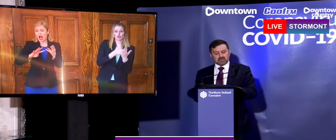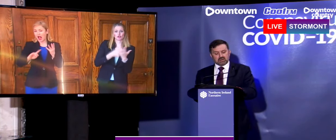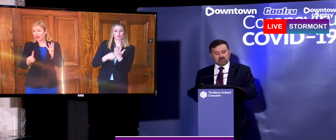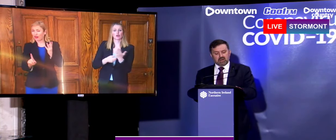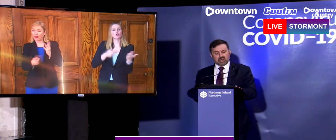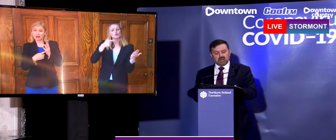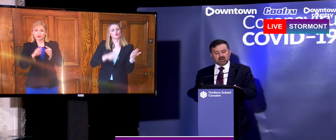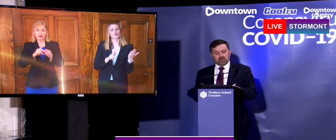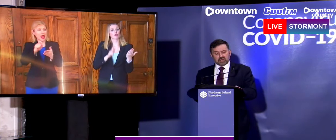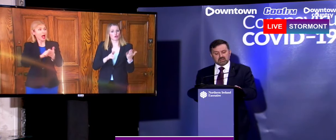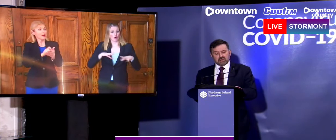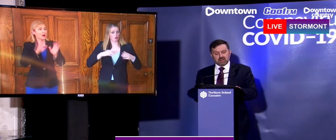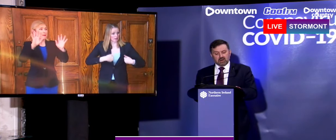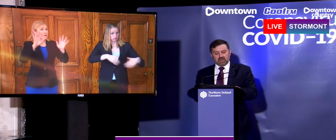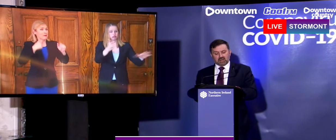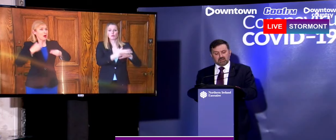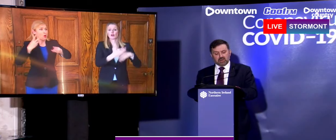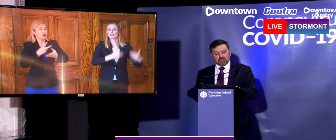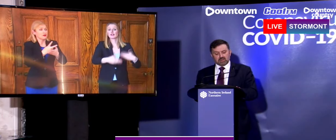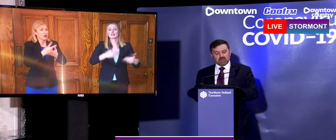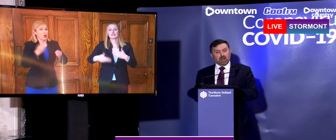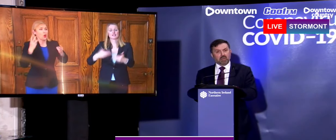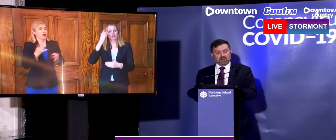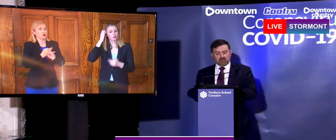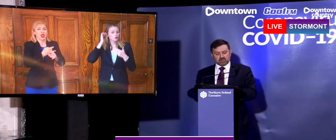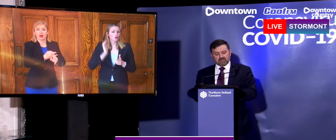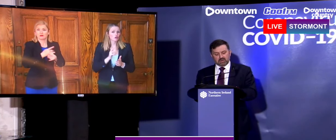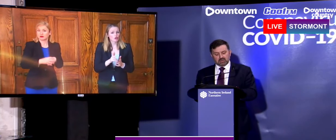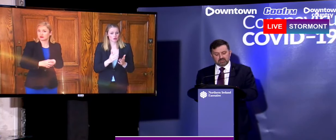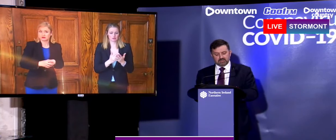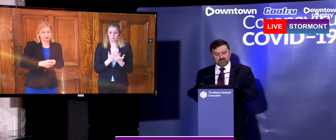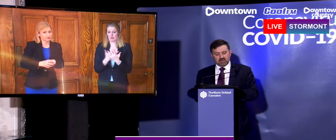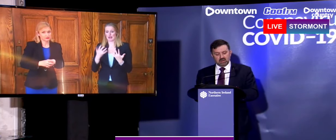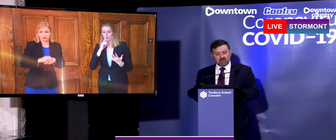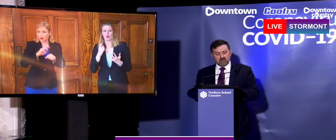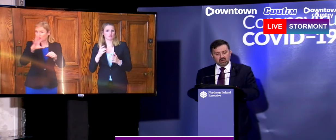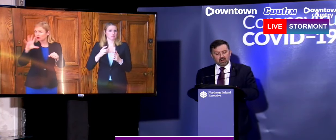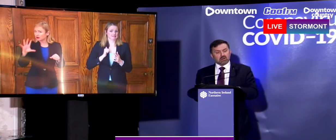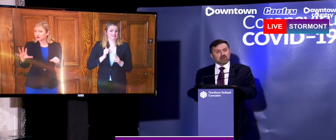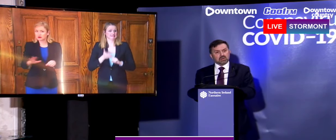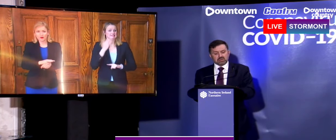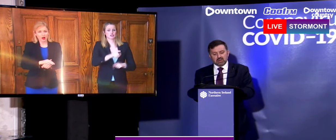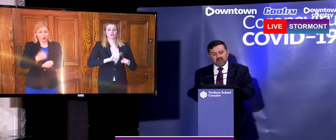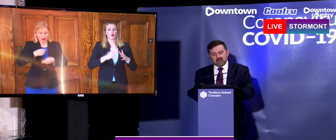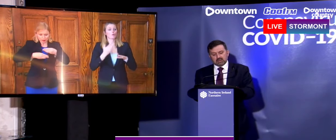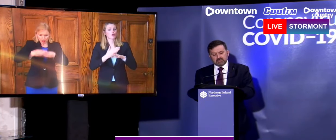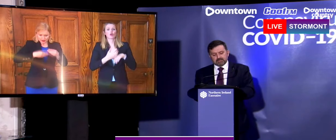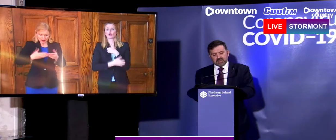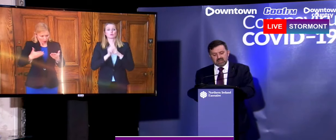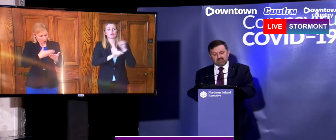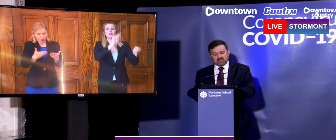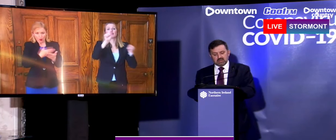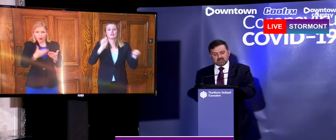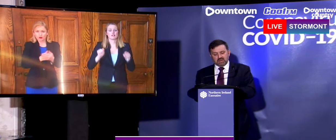applicants are already either appointed or pending appointment and many others will follow. All across Northern Ireland